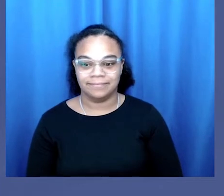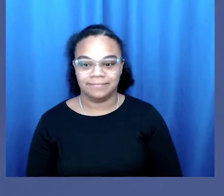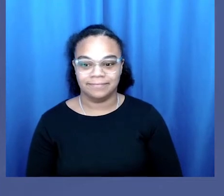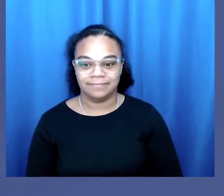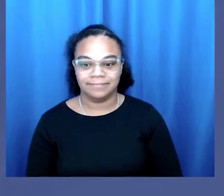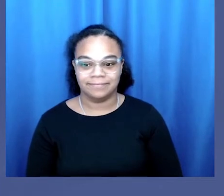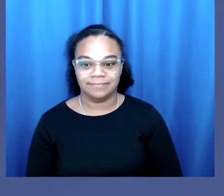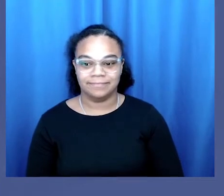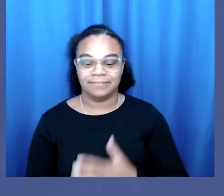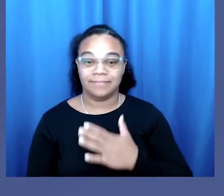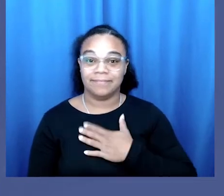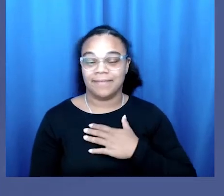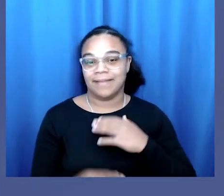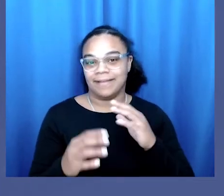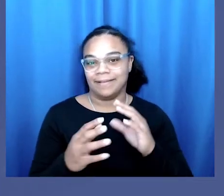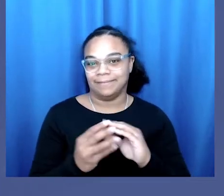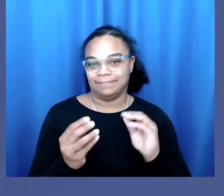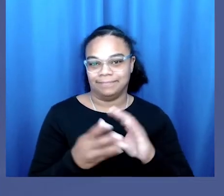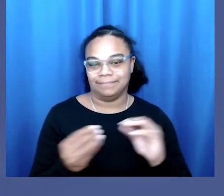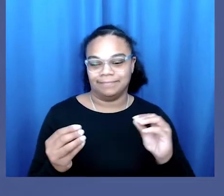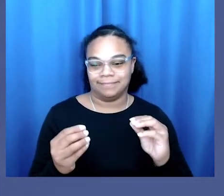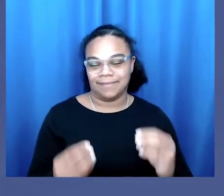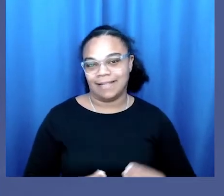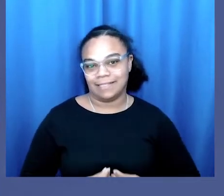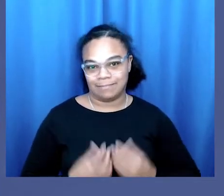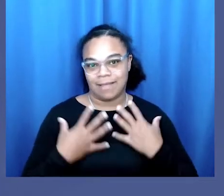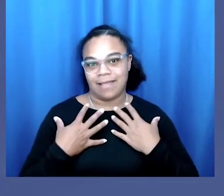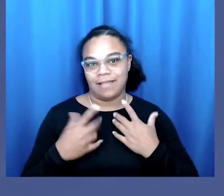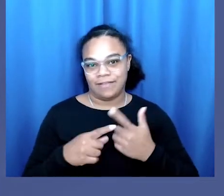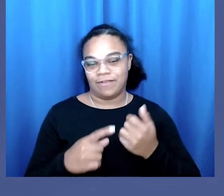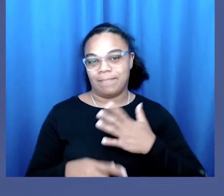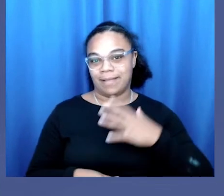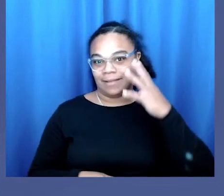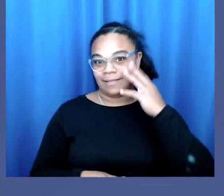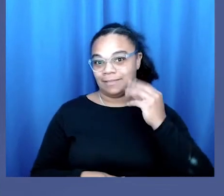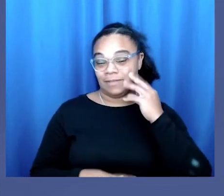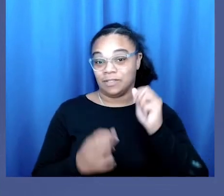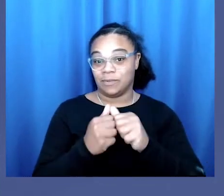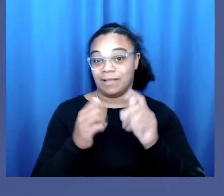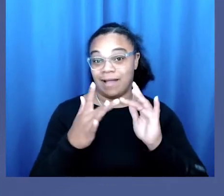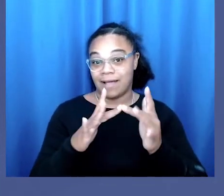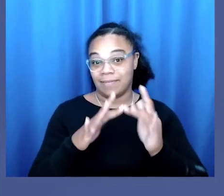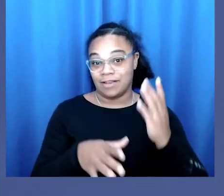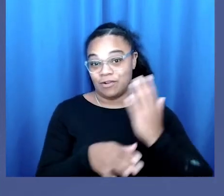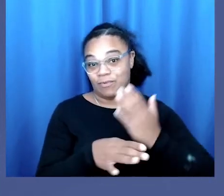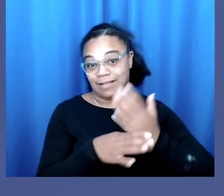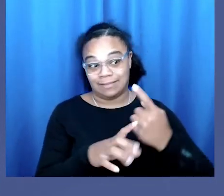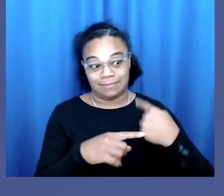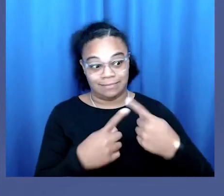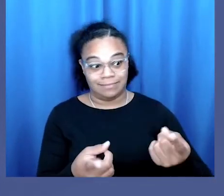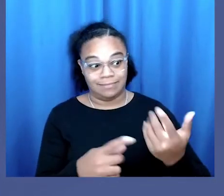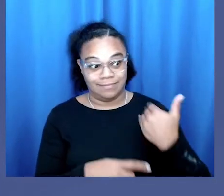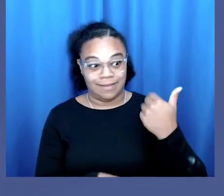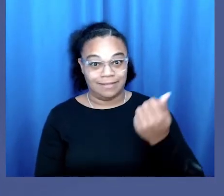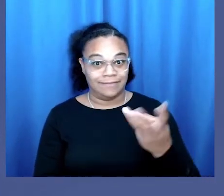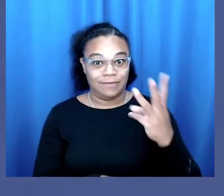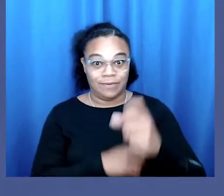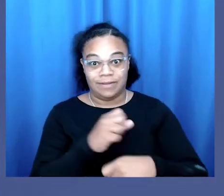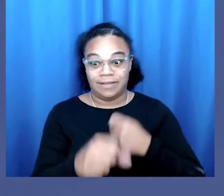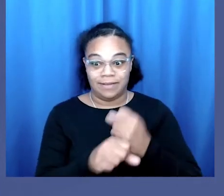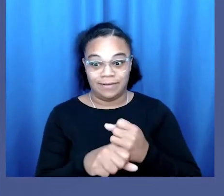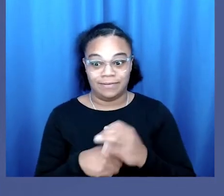So my piece was inspired by my experience with online harassment for the past few years.